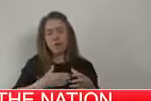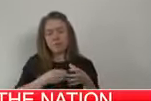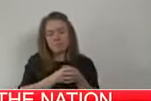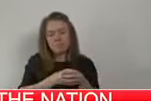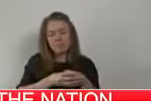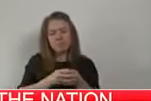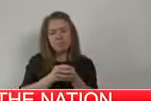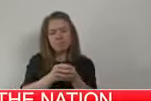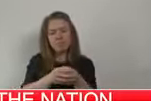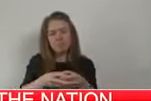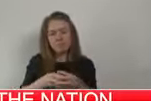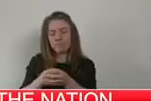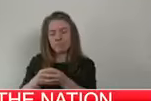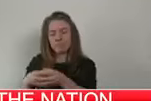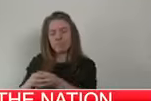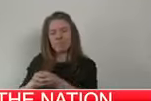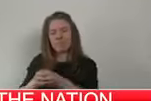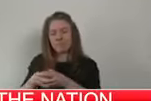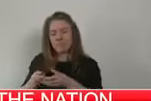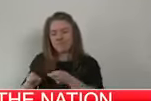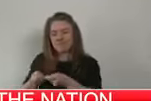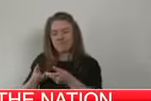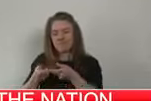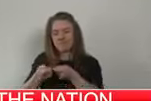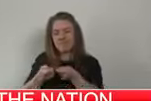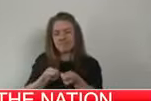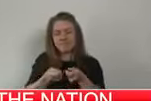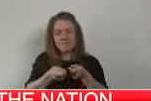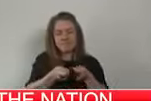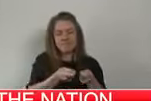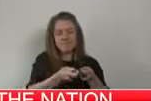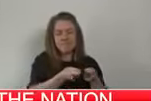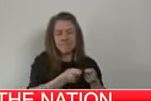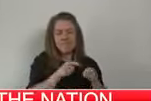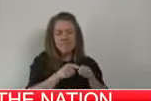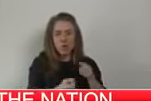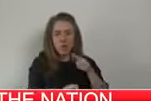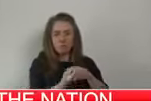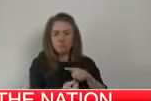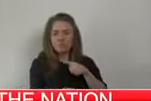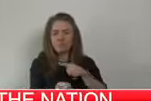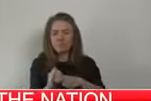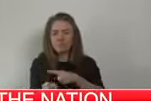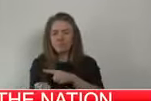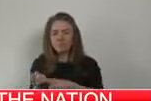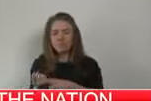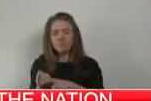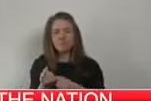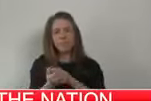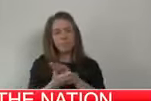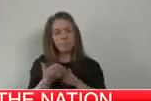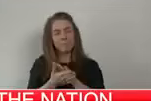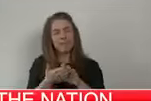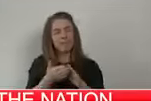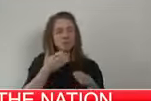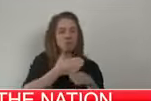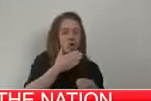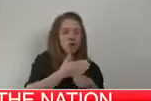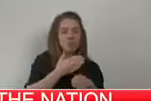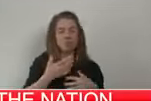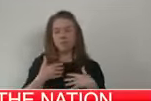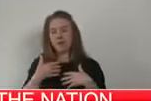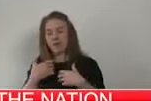that we can manage properly as they arise. That means we reduce the impact on health, on jobs